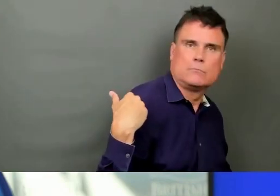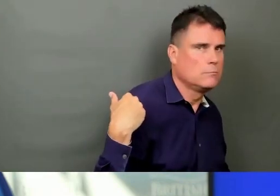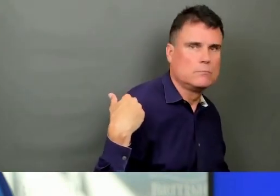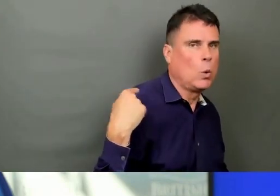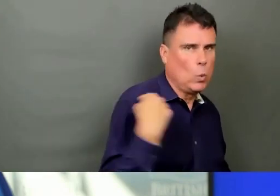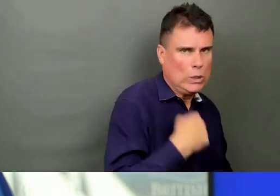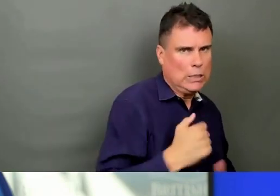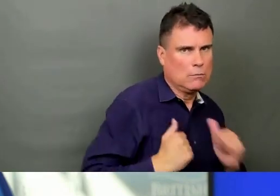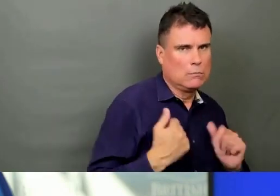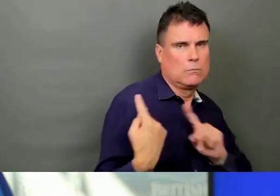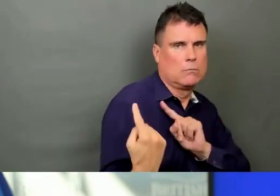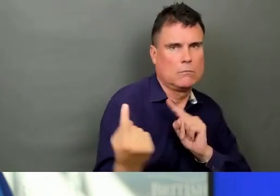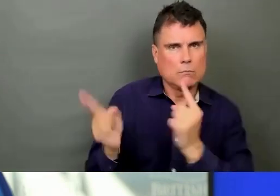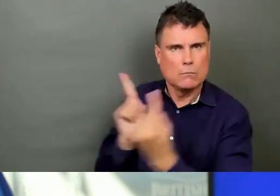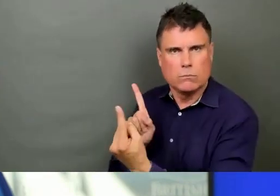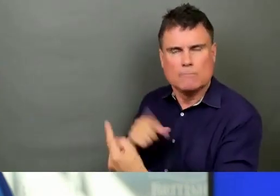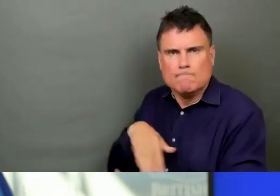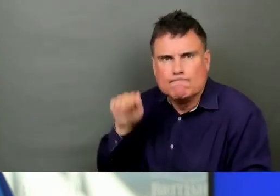Okay.